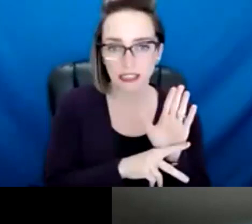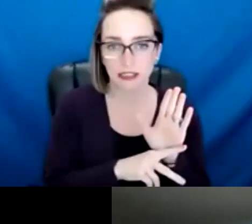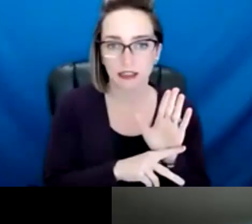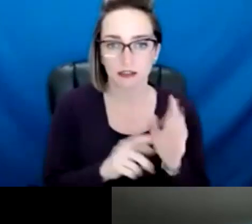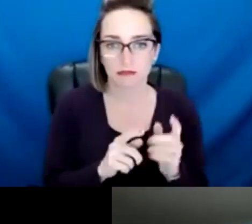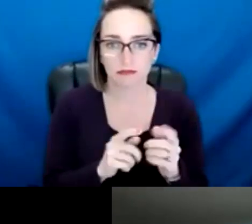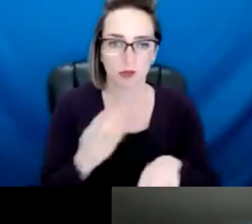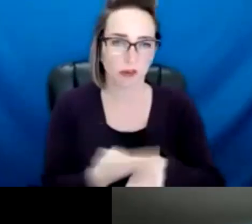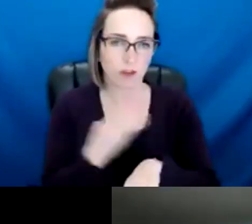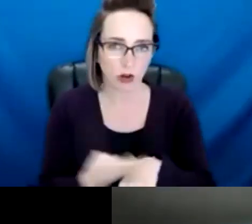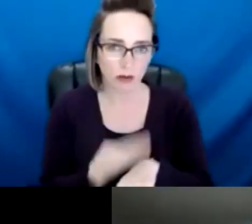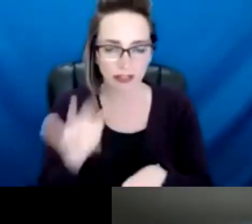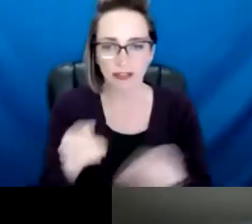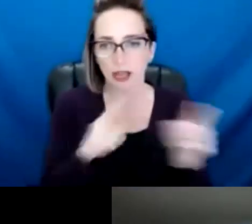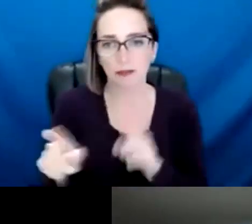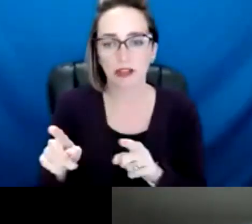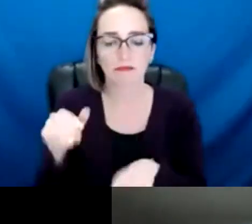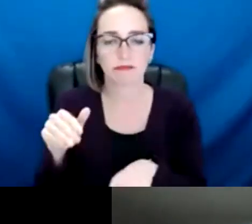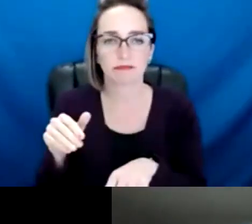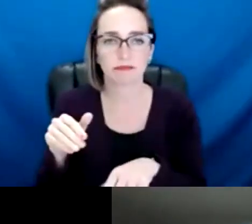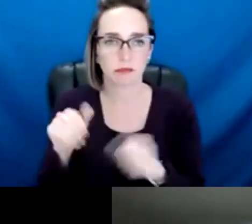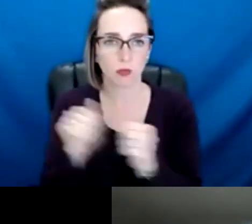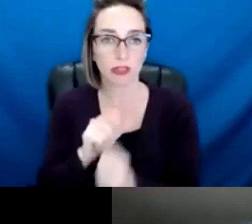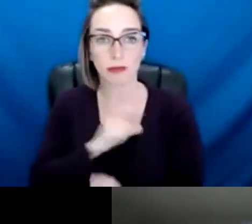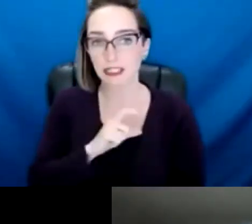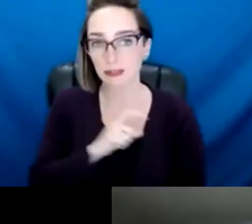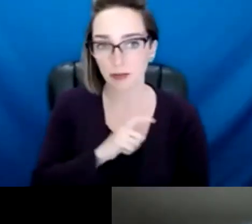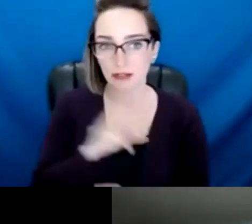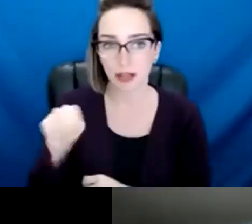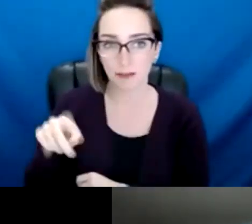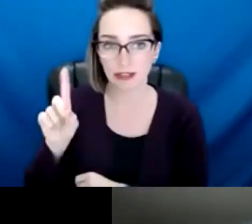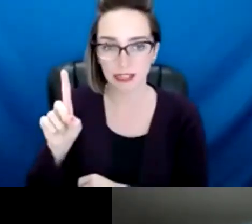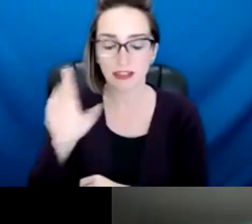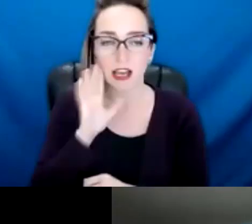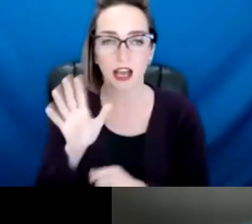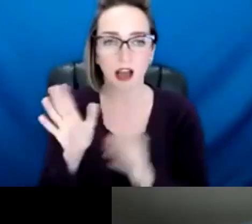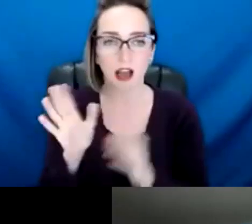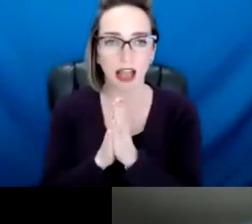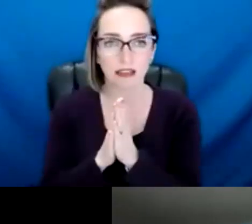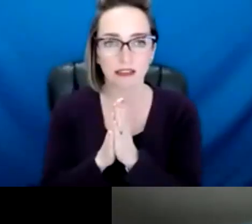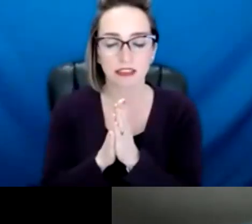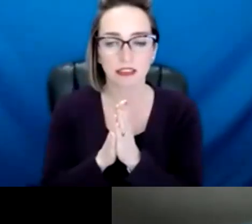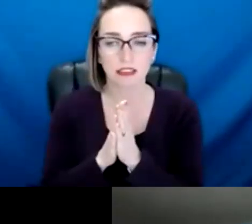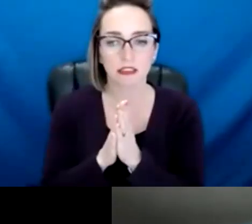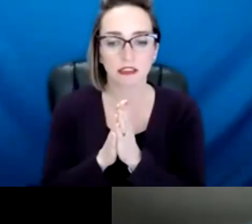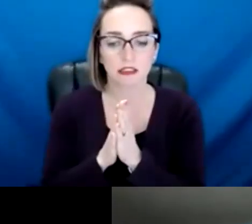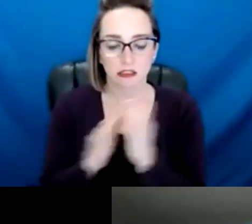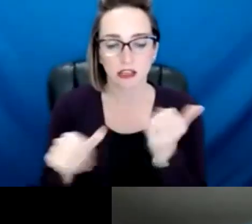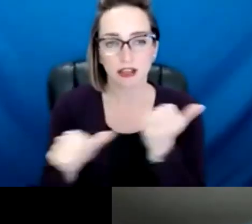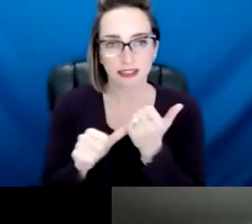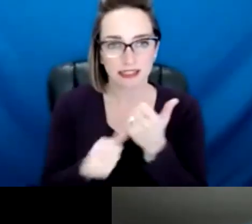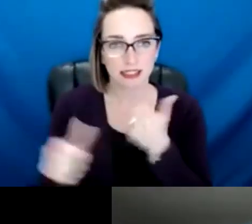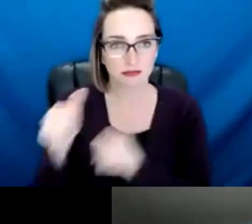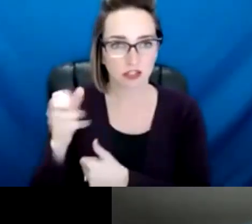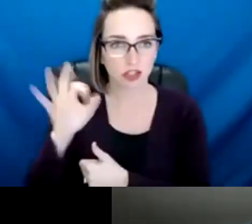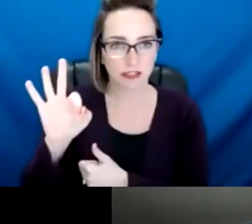happening in MPD. And for that, I would like to invite Assistant Chief Halverson